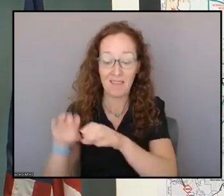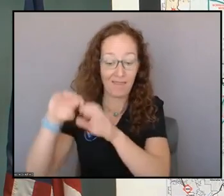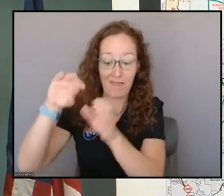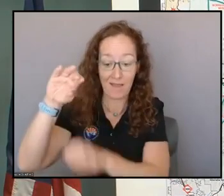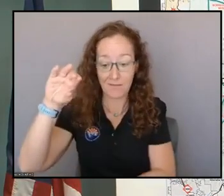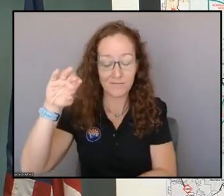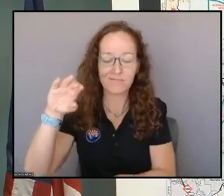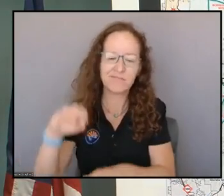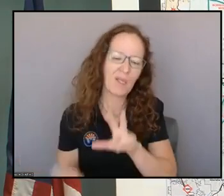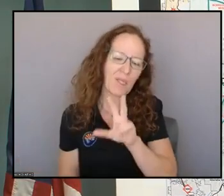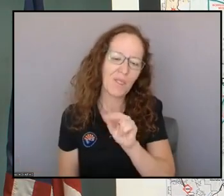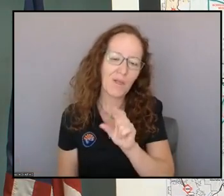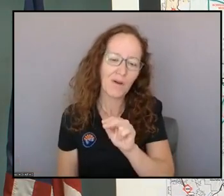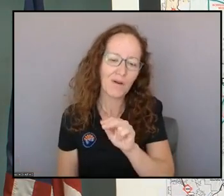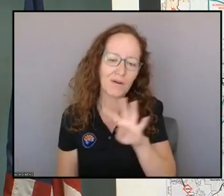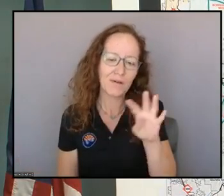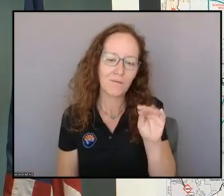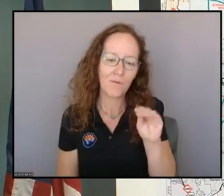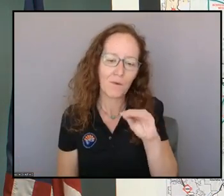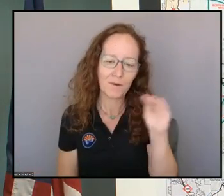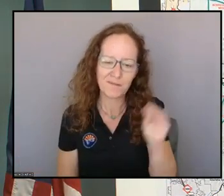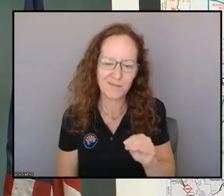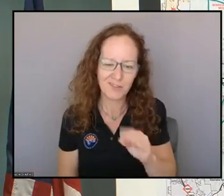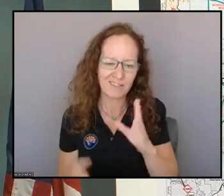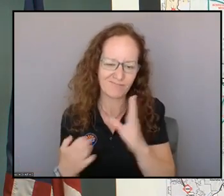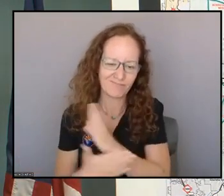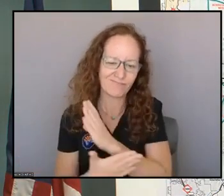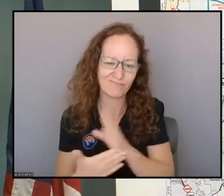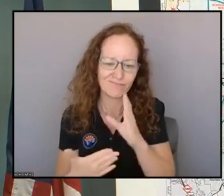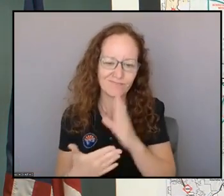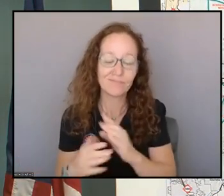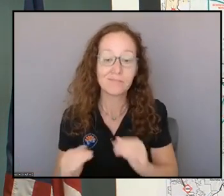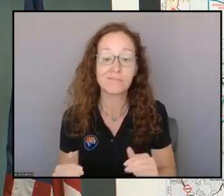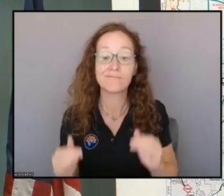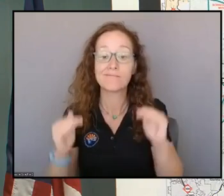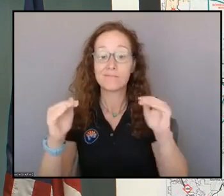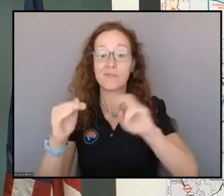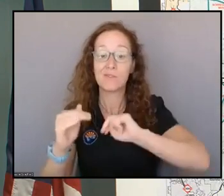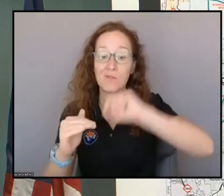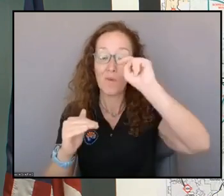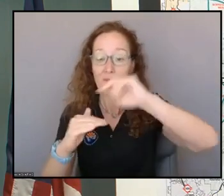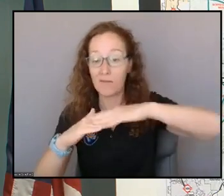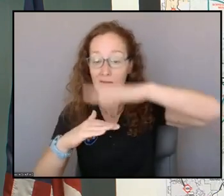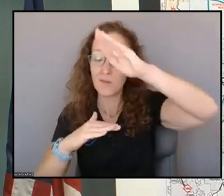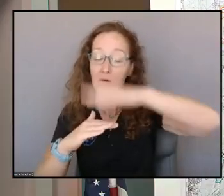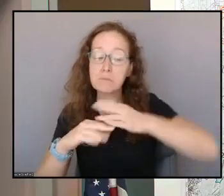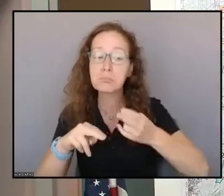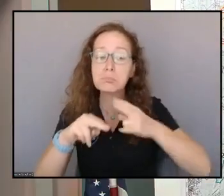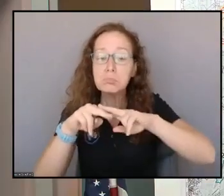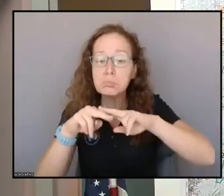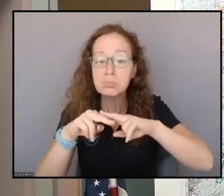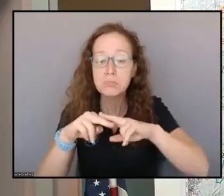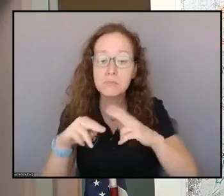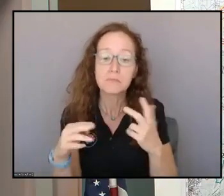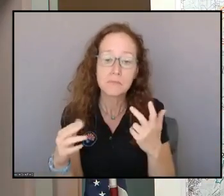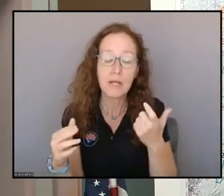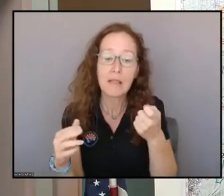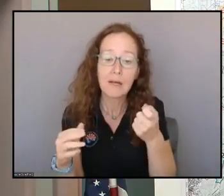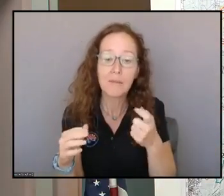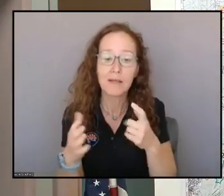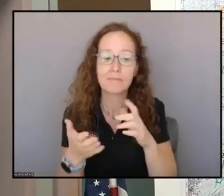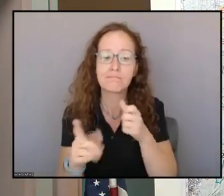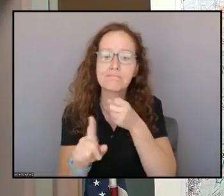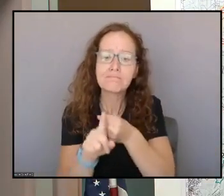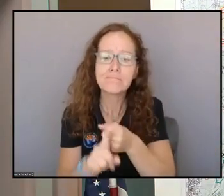southern zone of the fire. And then as we get up into the northern zone, it got a little bit better getting up into the 50